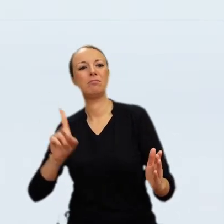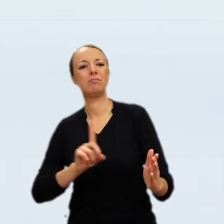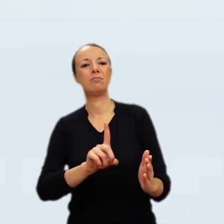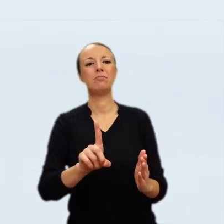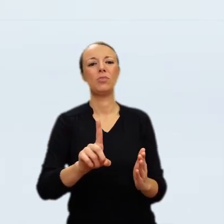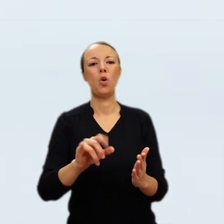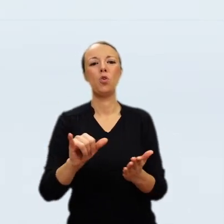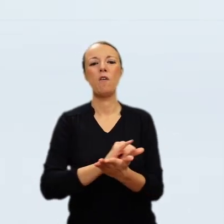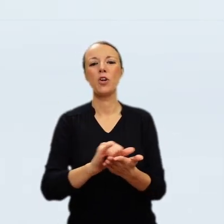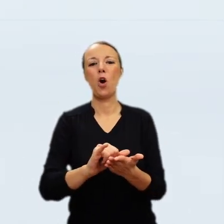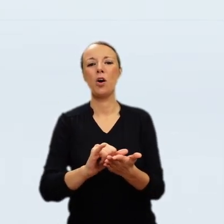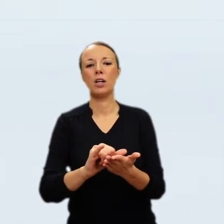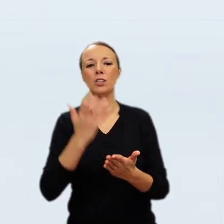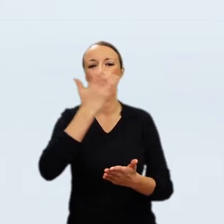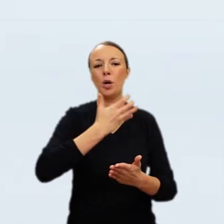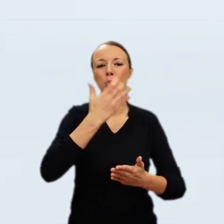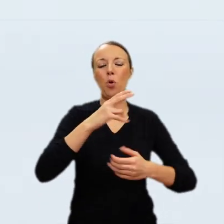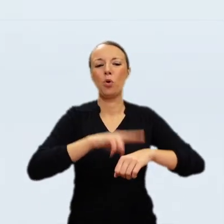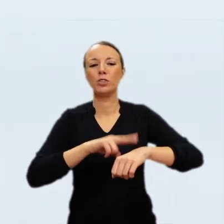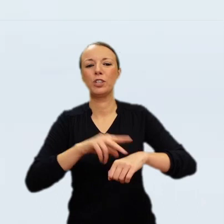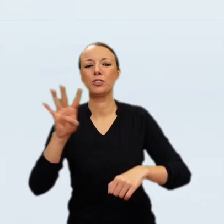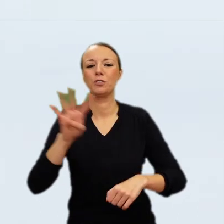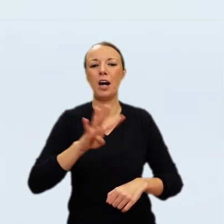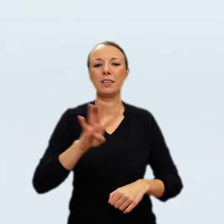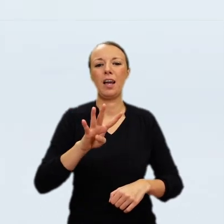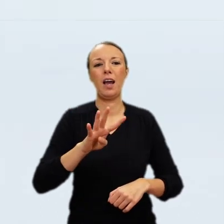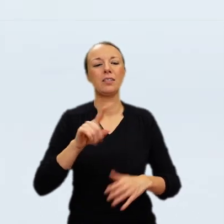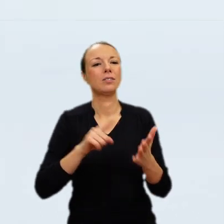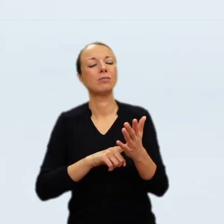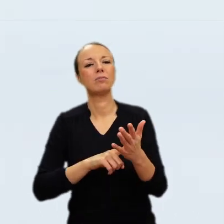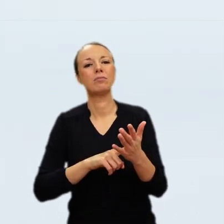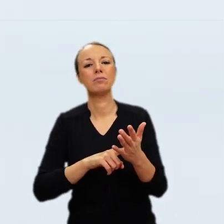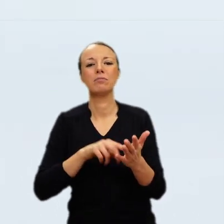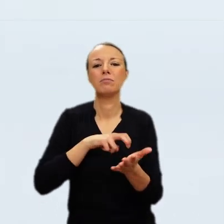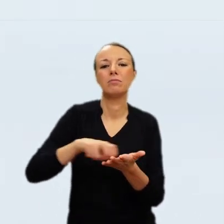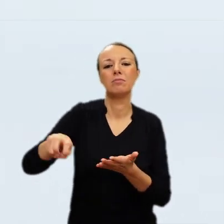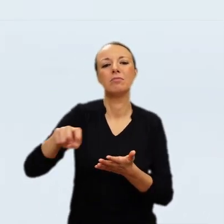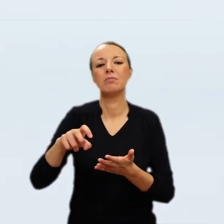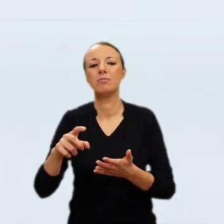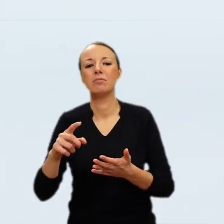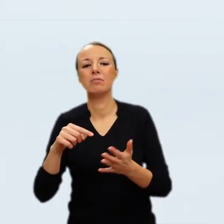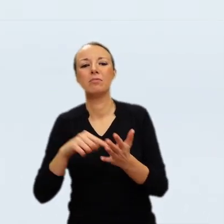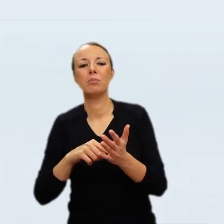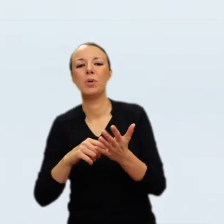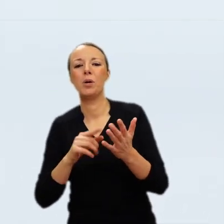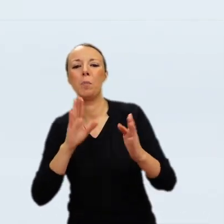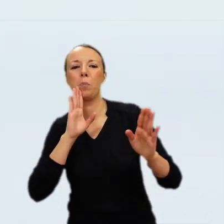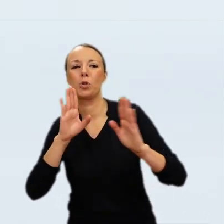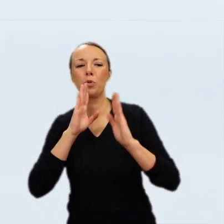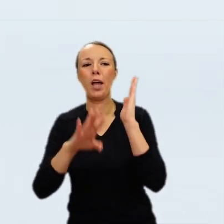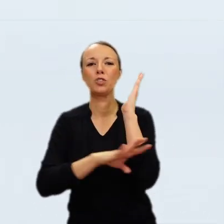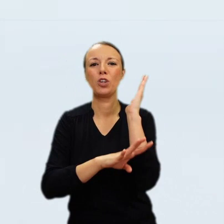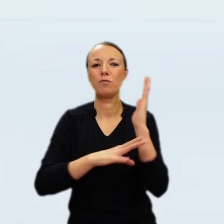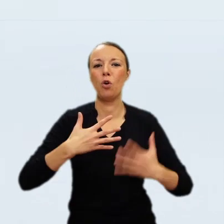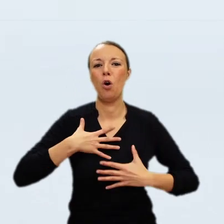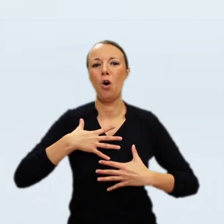O'Hara's lover, the ballet dancer Vincent Warren and here you see them together in a photograph from around that time just before O'Hara died.